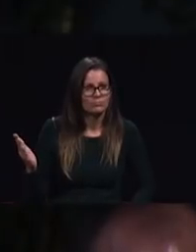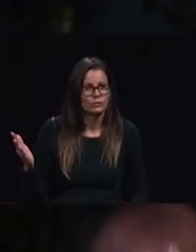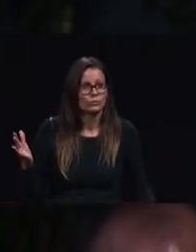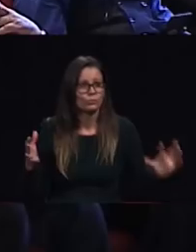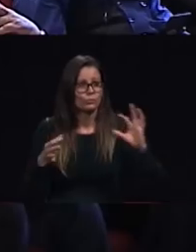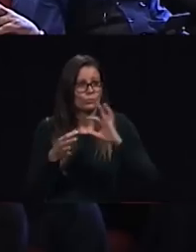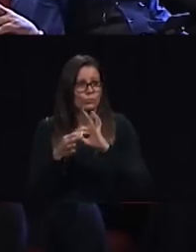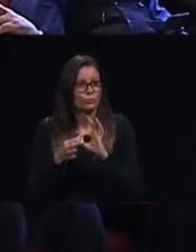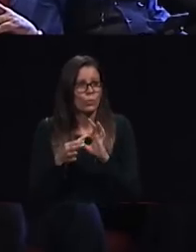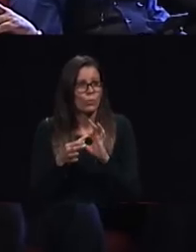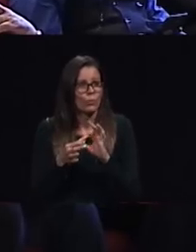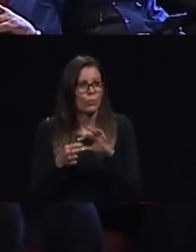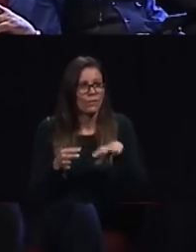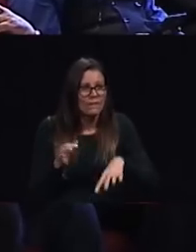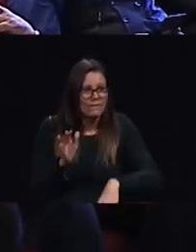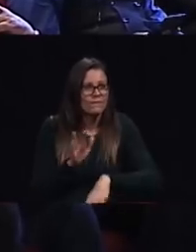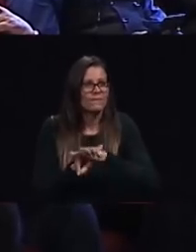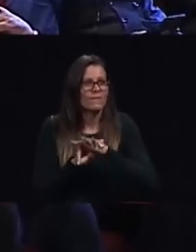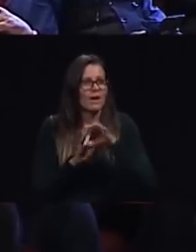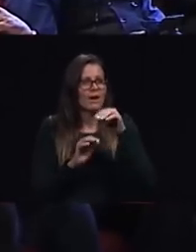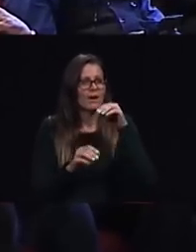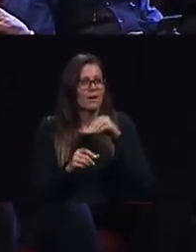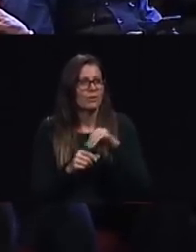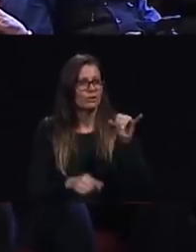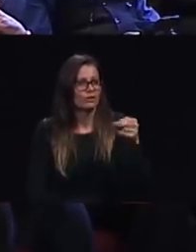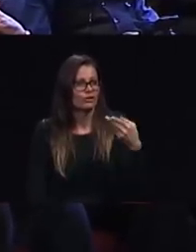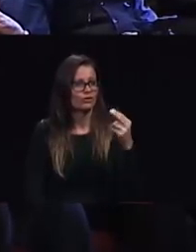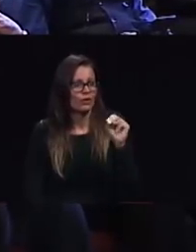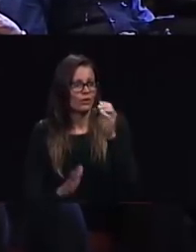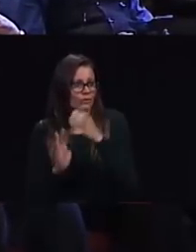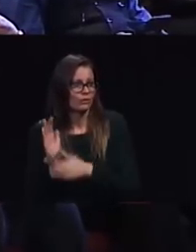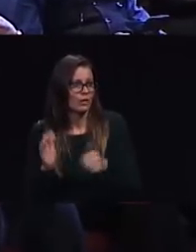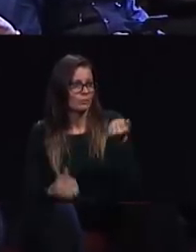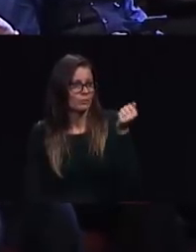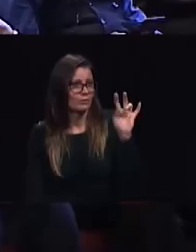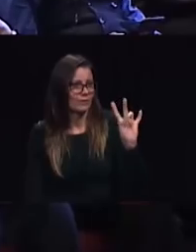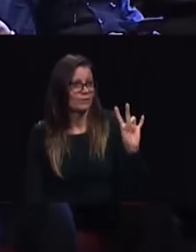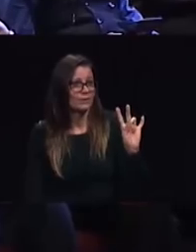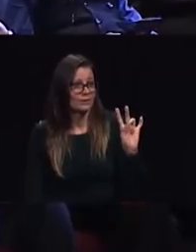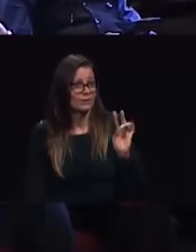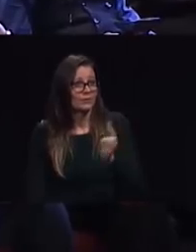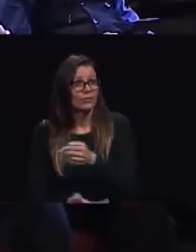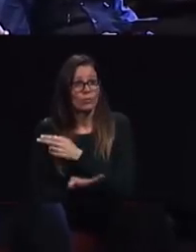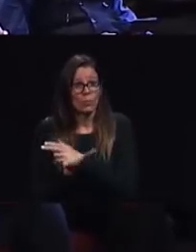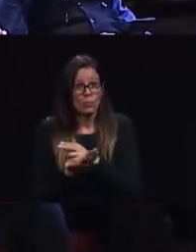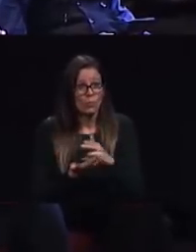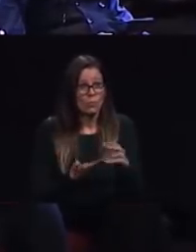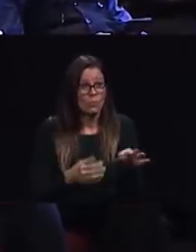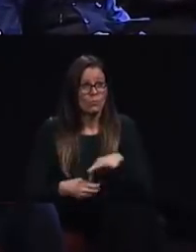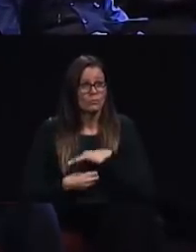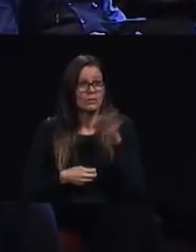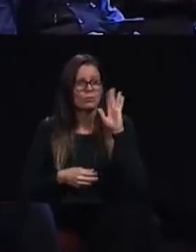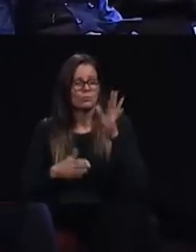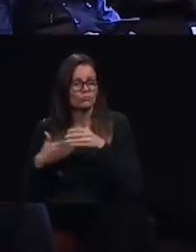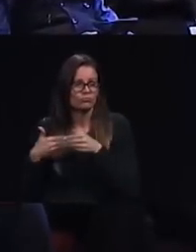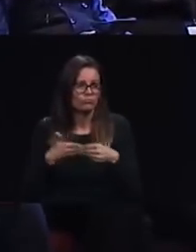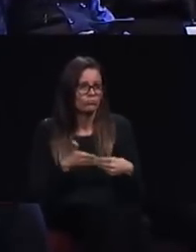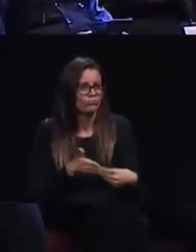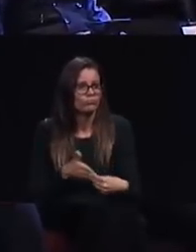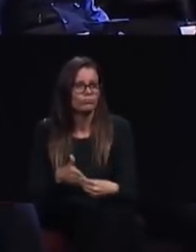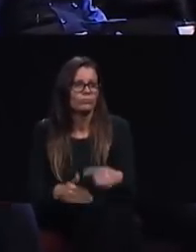17 the Holy Spirit will guide every step of the way as we focus on a comprehensive and sustained